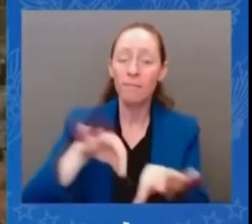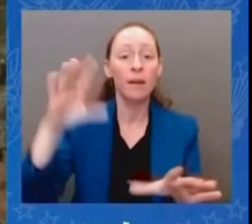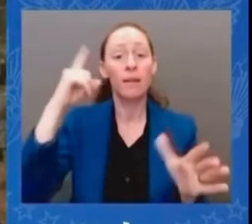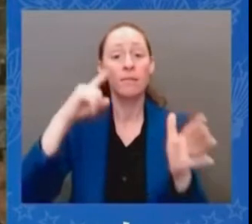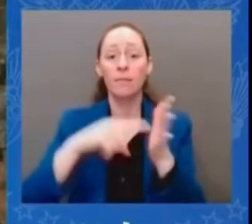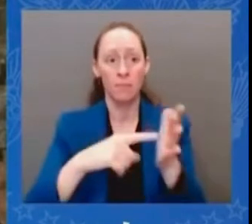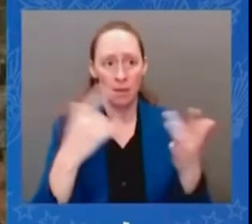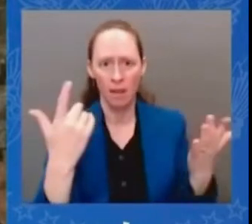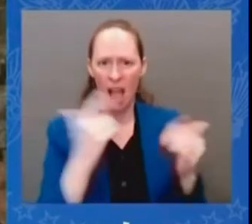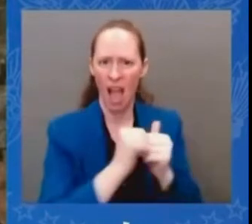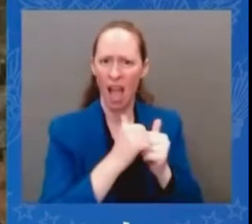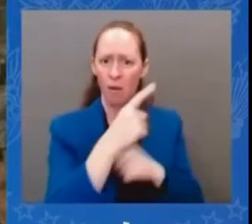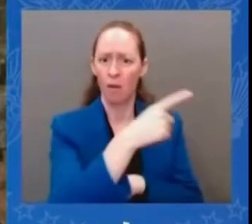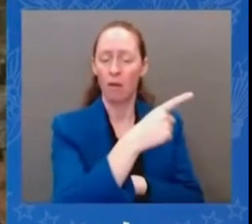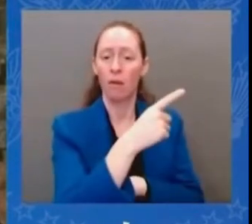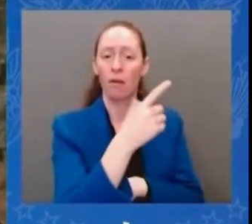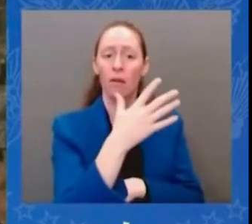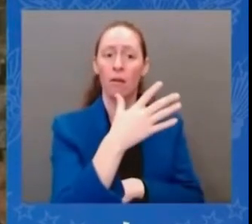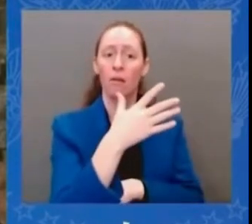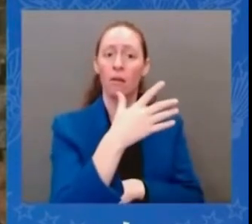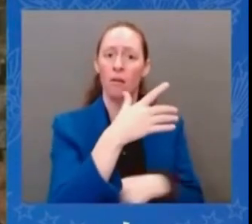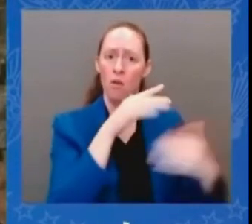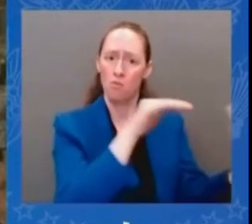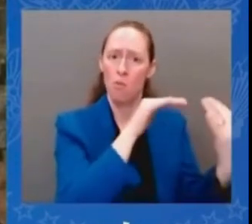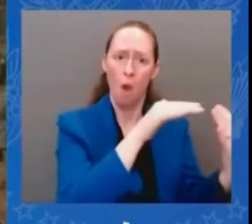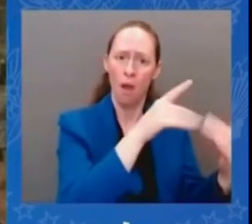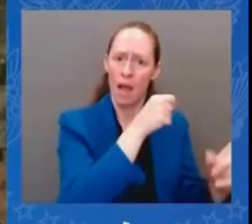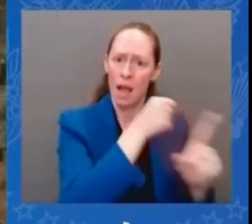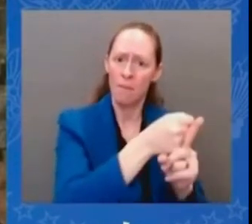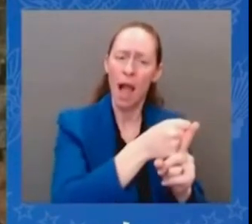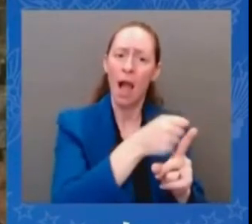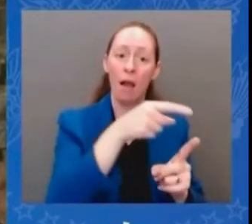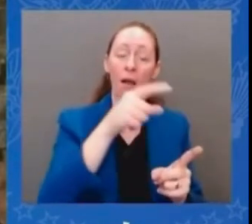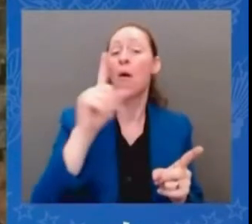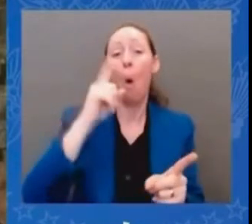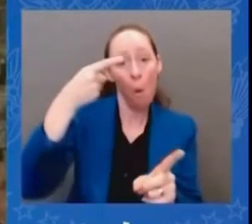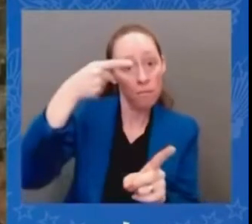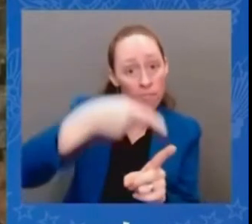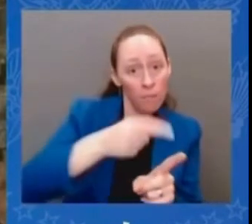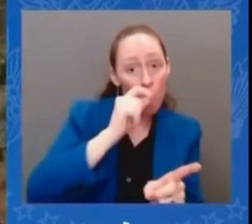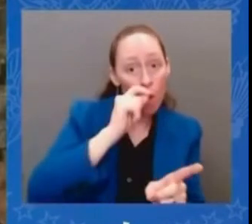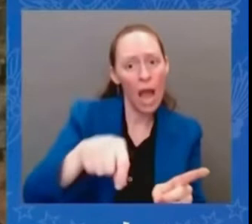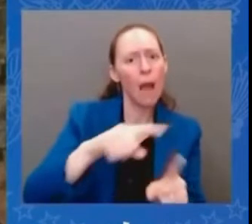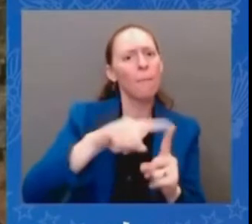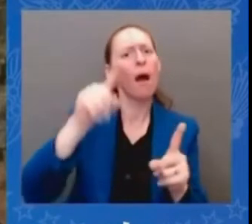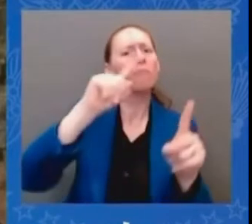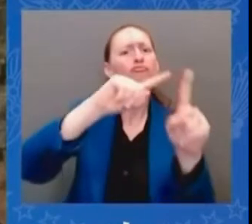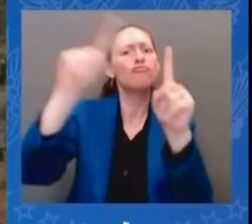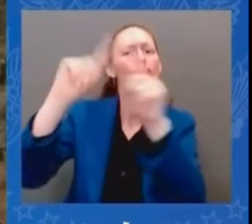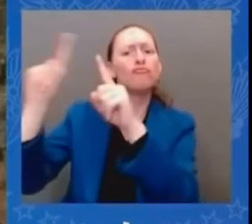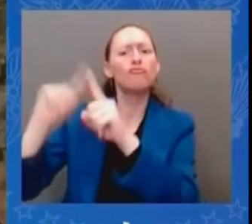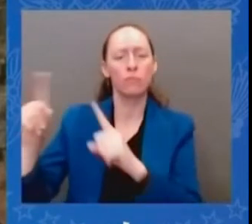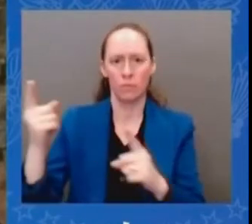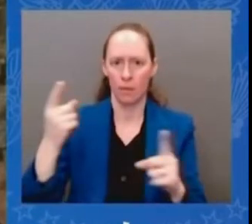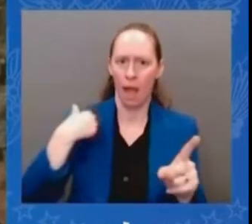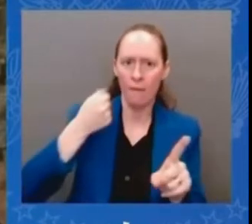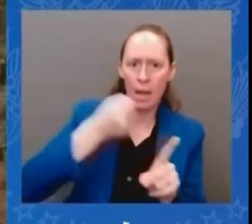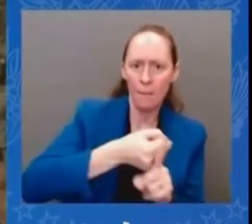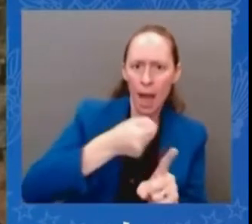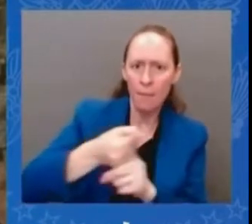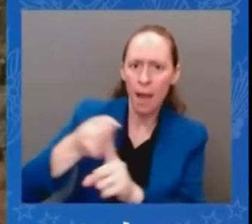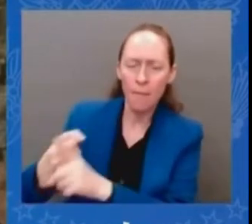insecurity and strengthening the fundamentals of our global economy for everyone support for debt relief